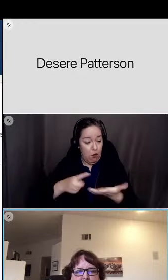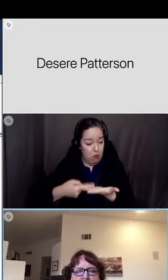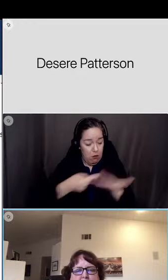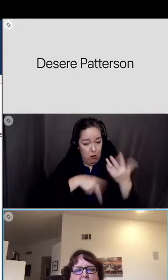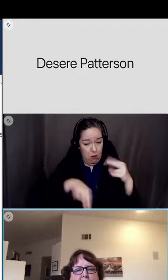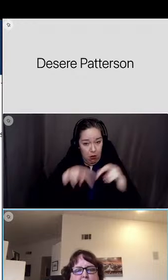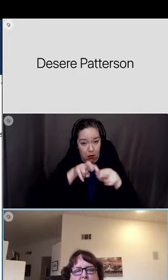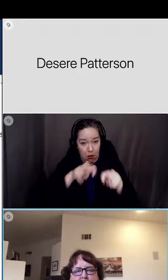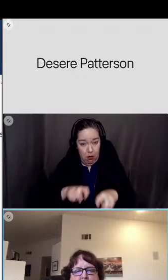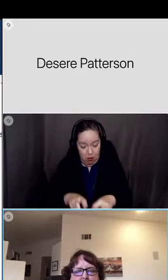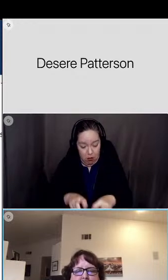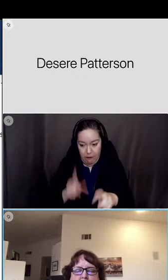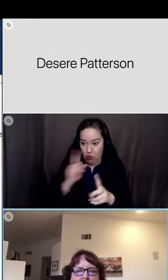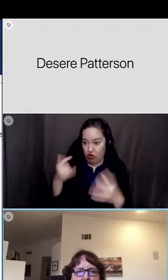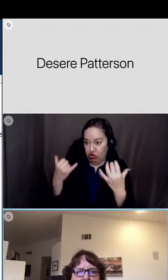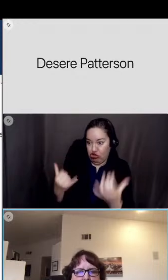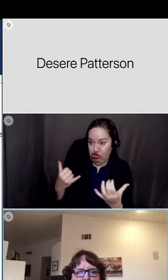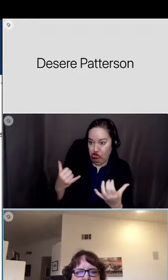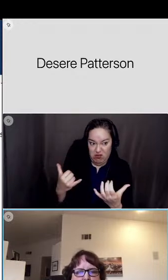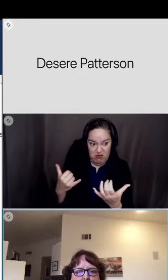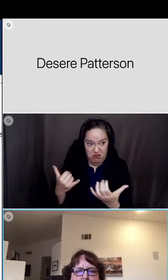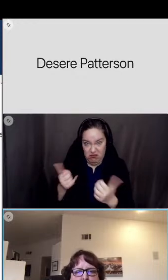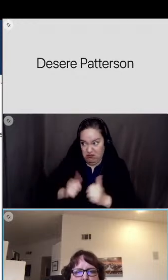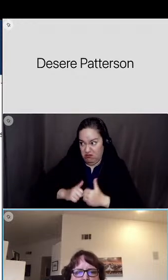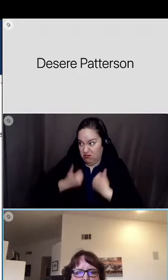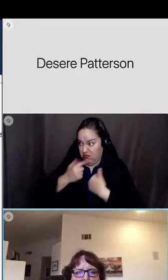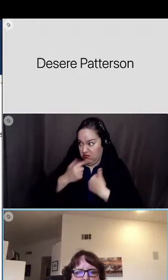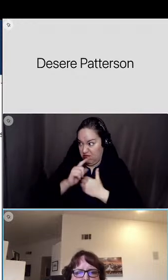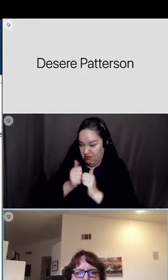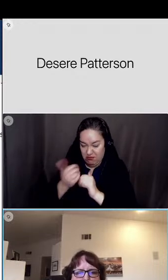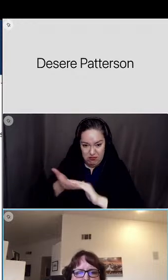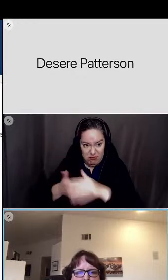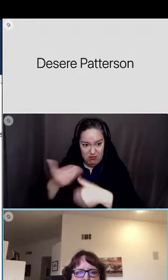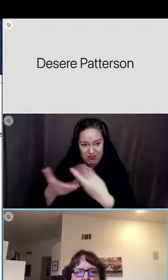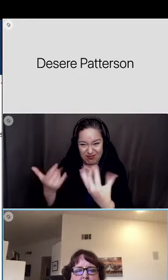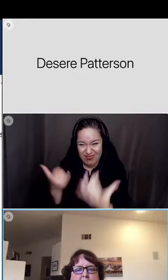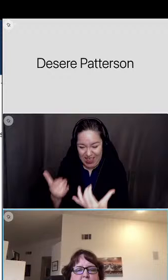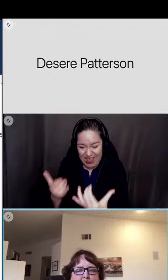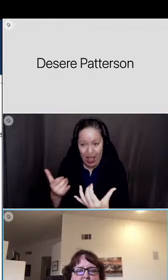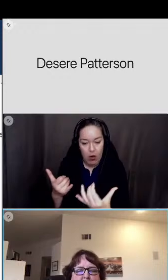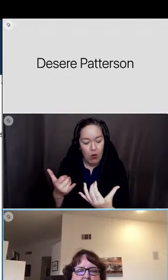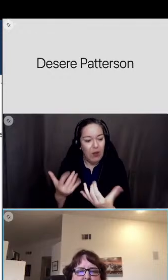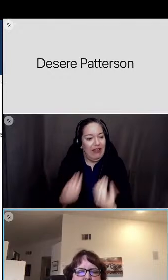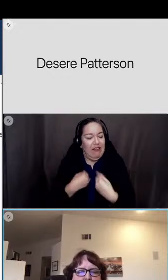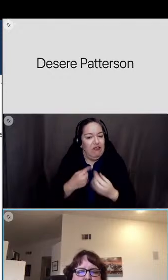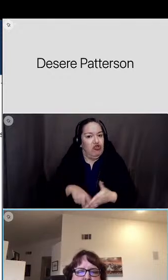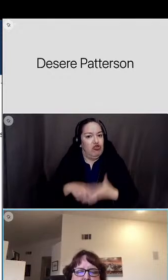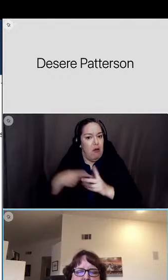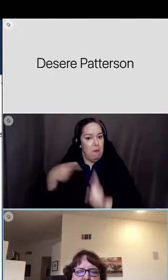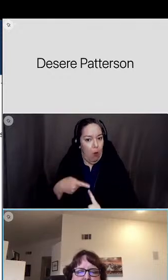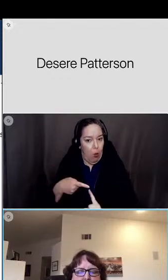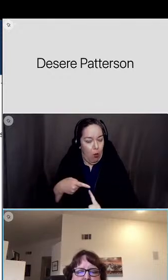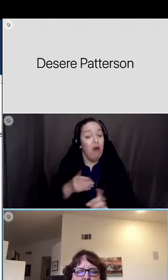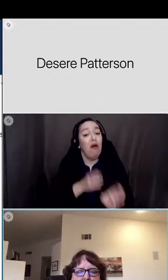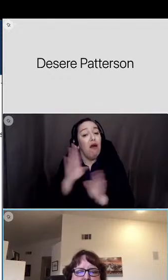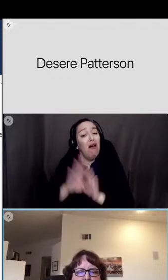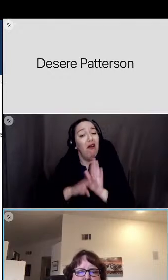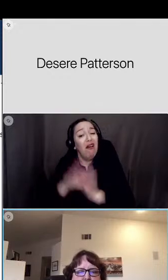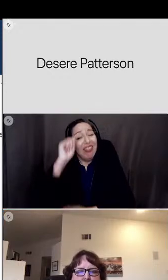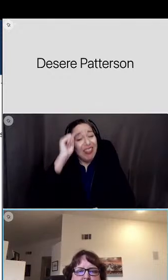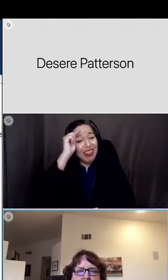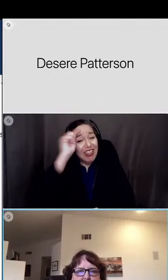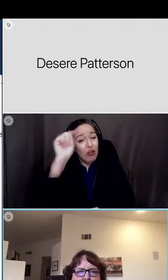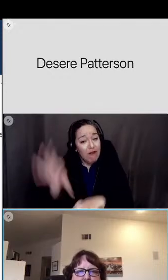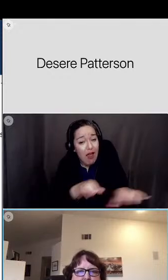explored the strengths and the gaps that exist so we had a starting point to work from we then developed the theory of action to create the line of